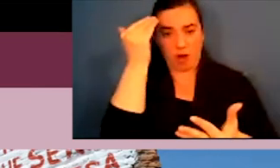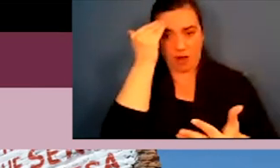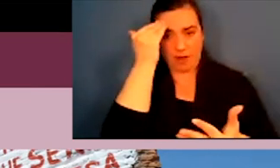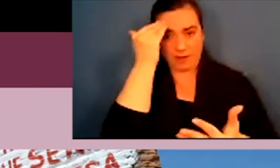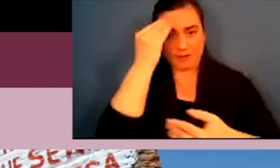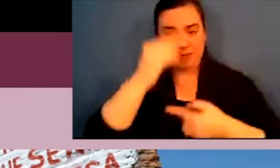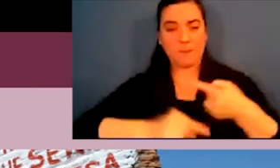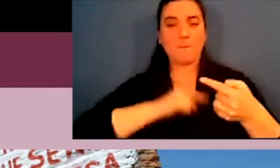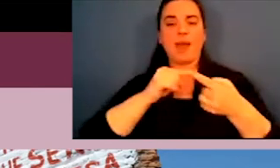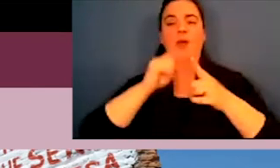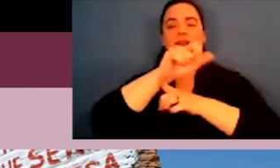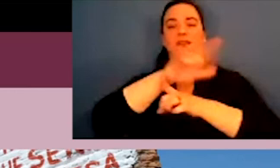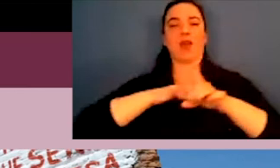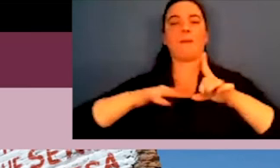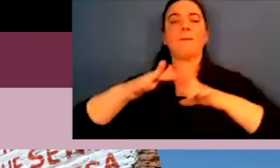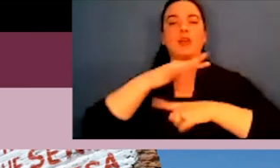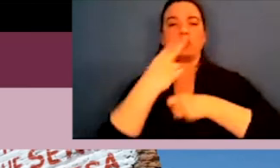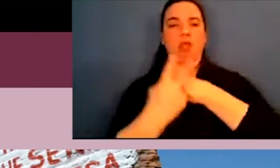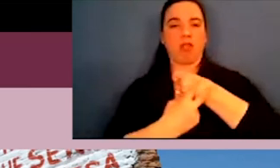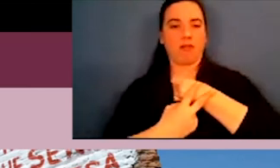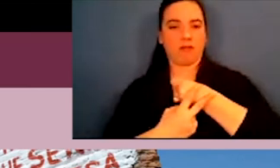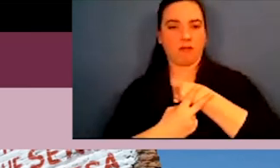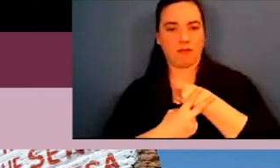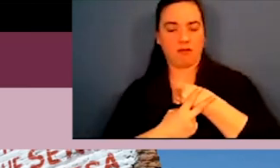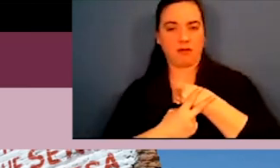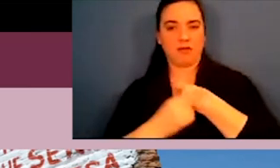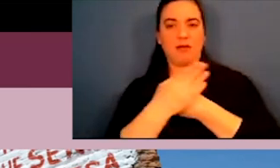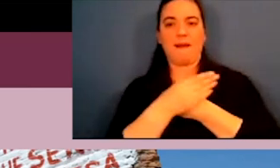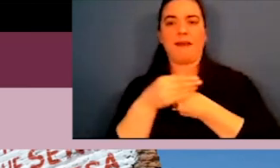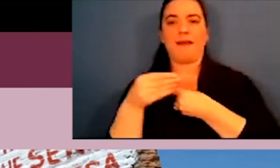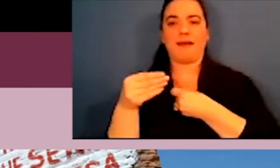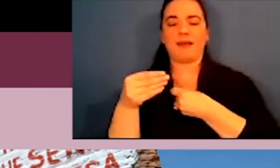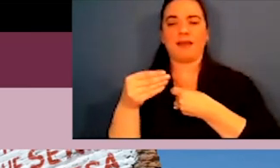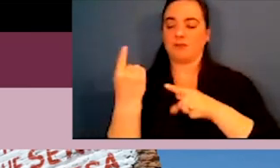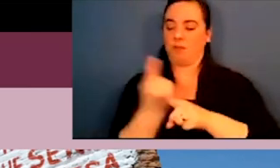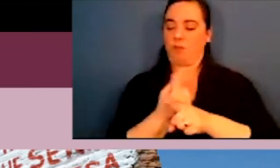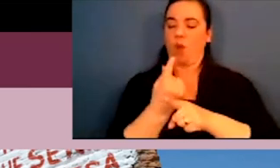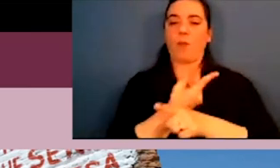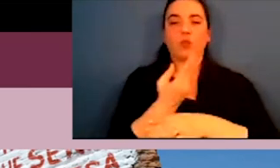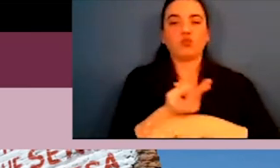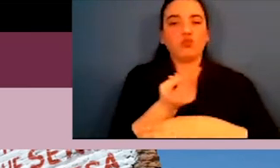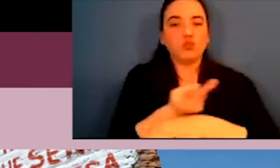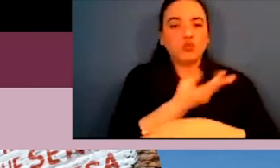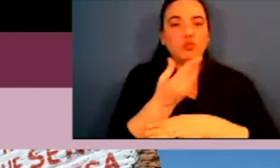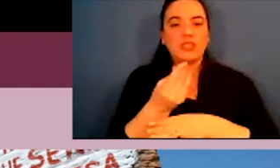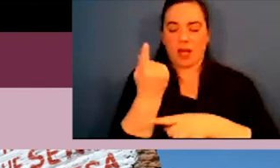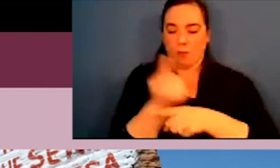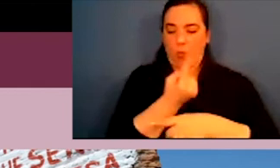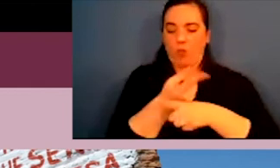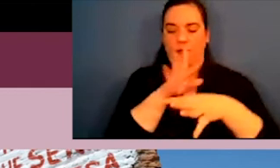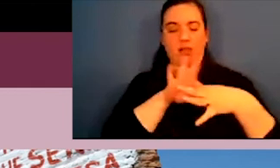to raise awareness about, um, environmental conservation and,